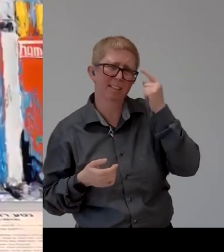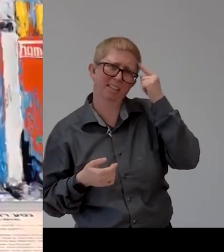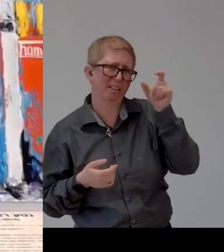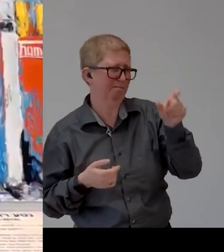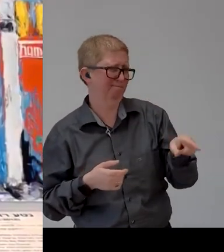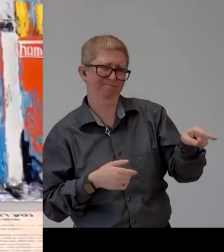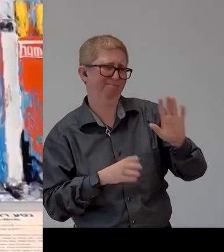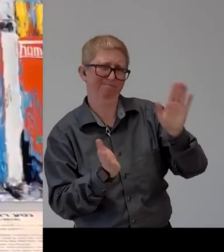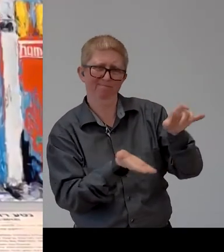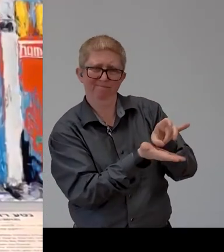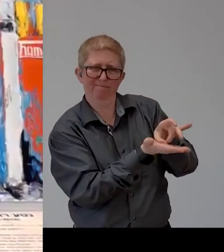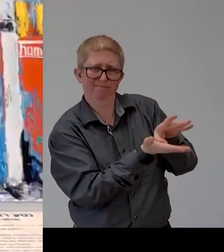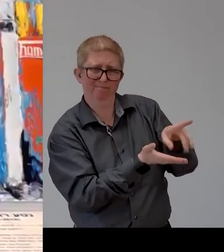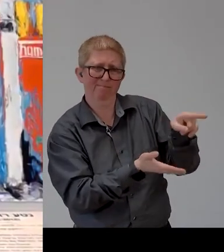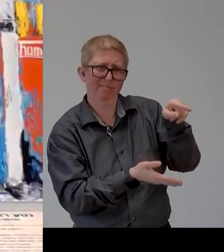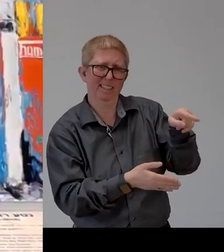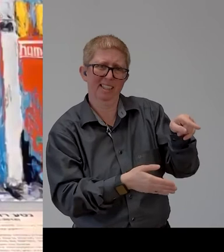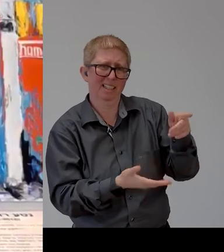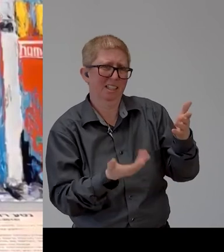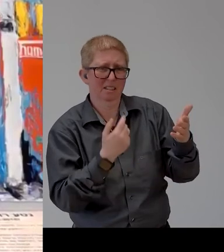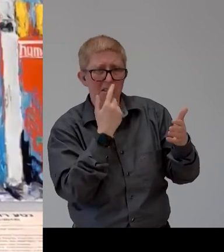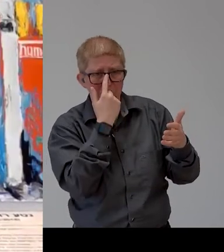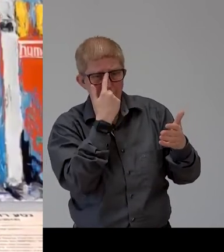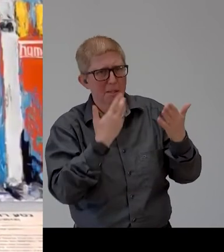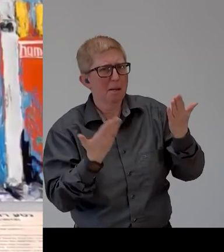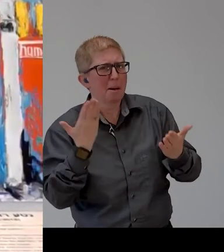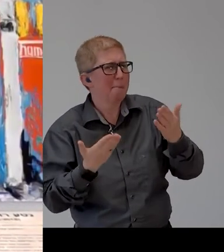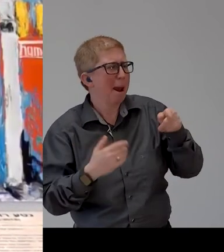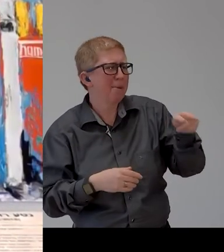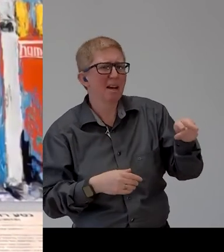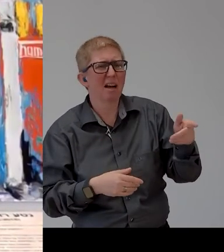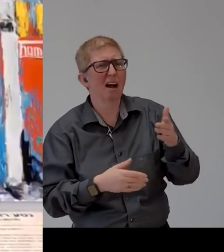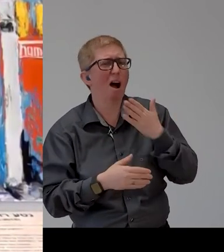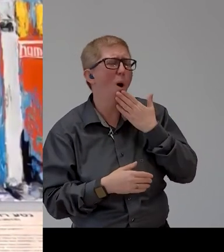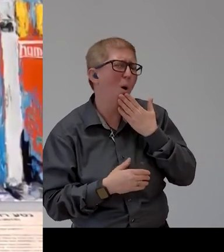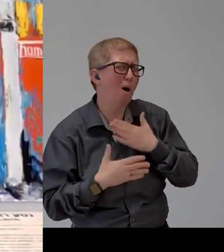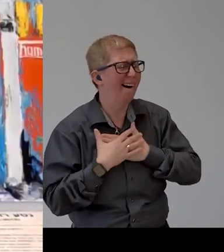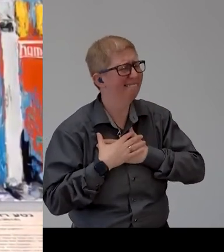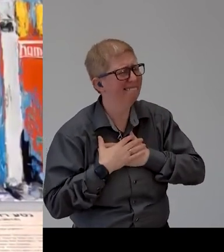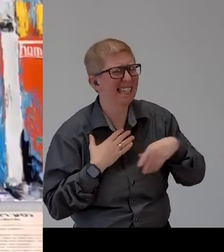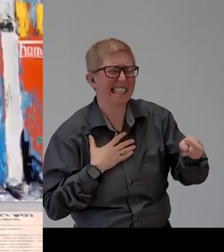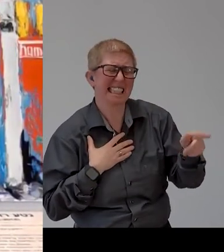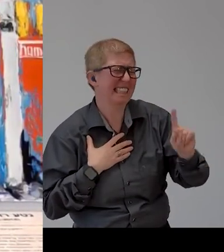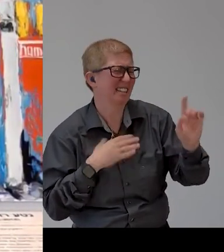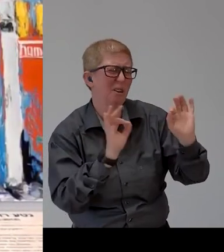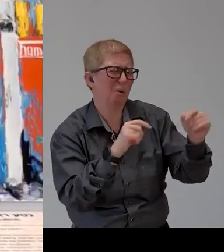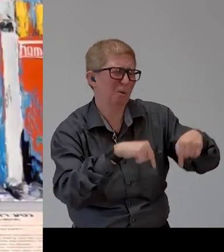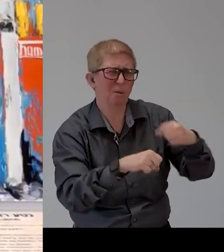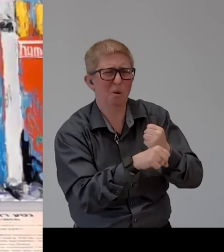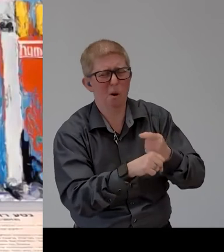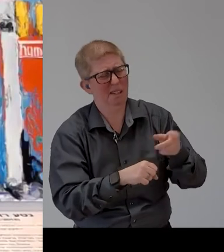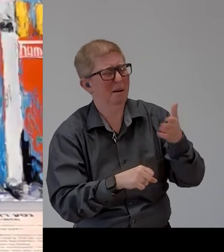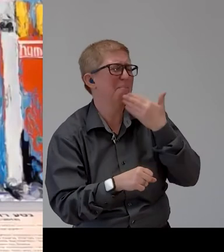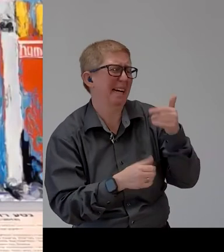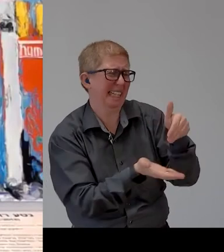not for them because they thought it's not good for him and again remember what tali said about communication it's not only for the blind employees